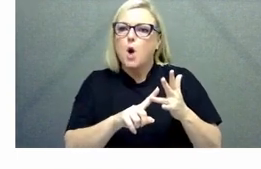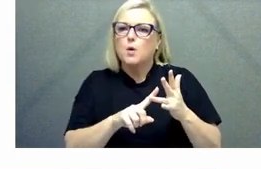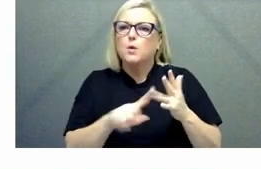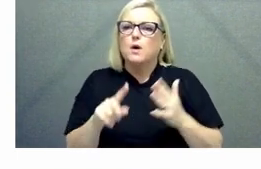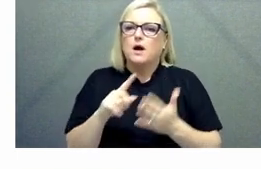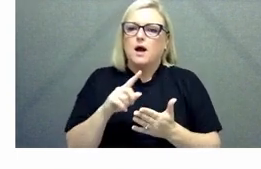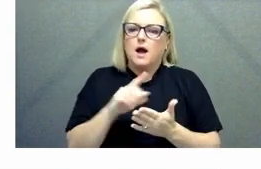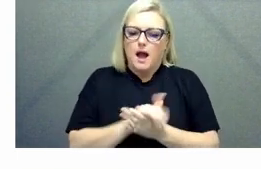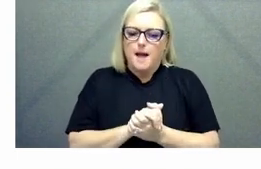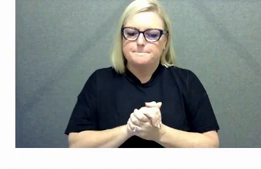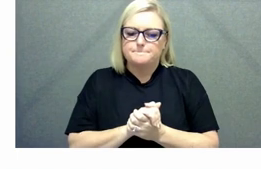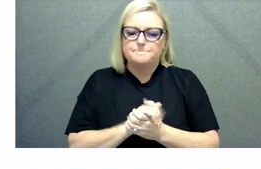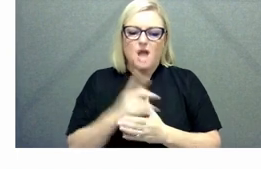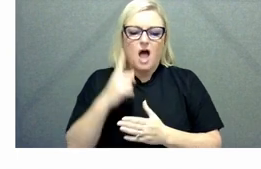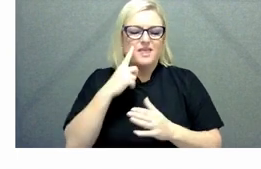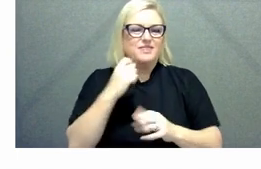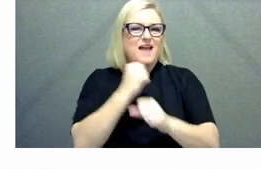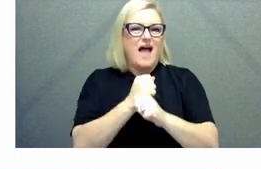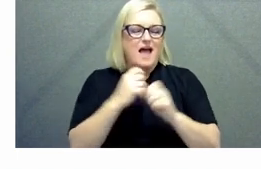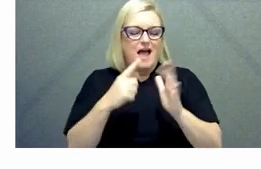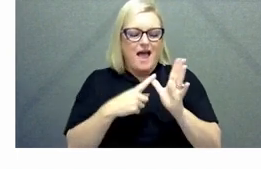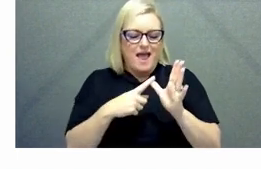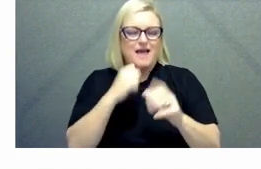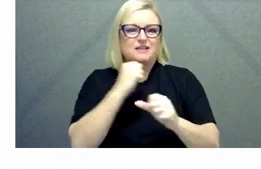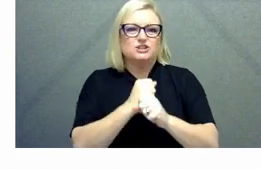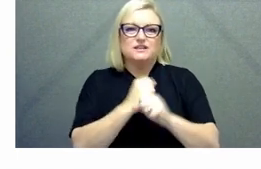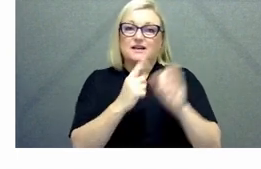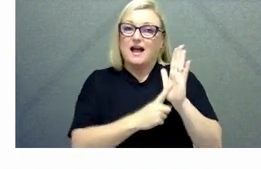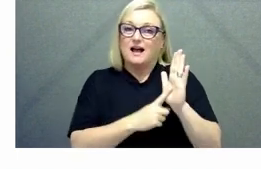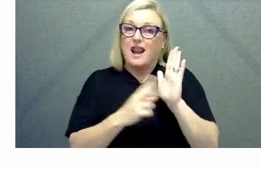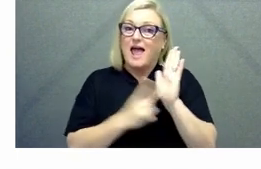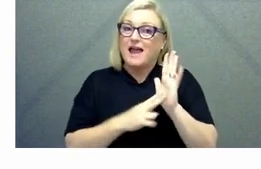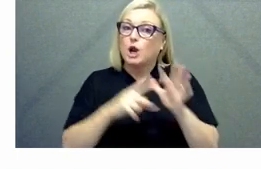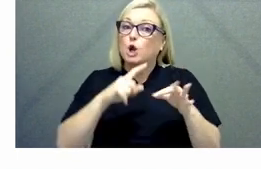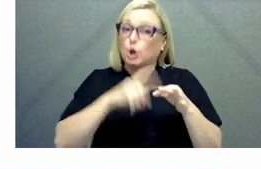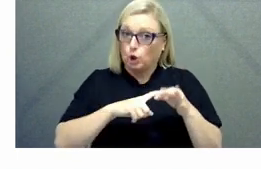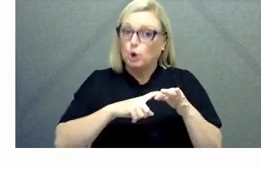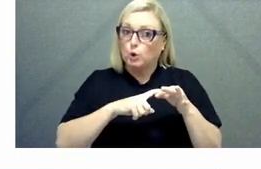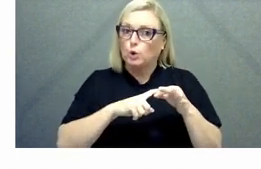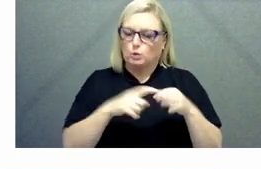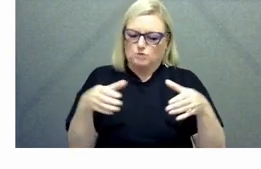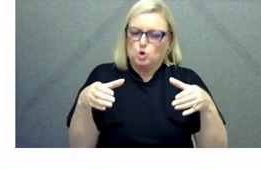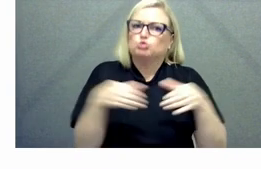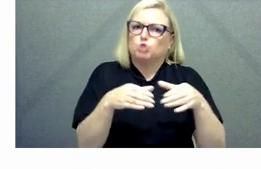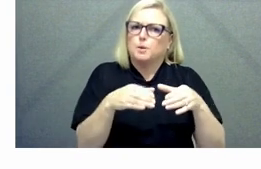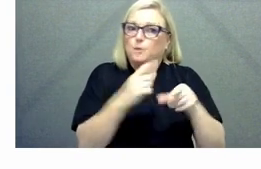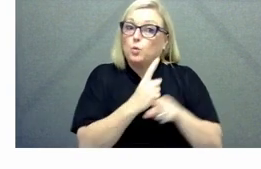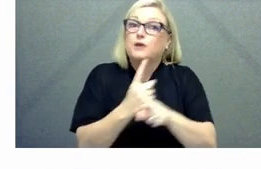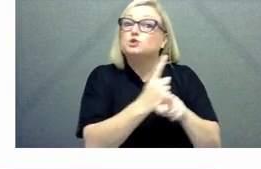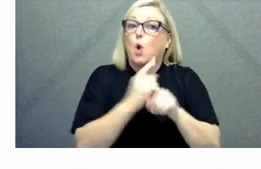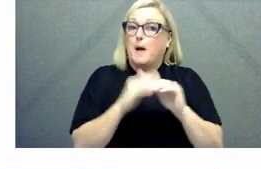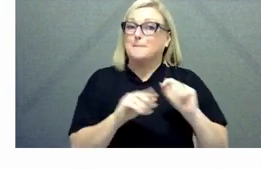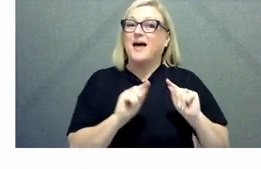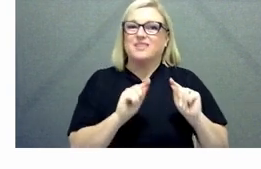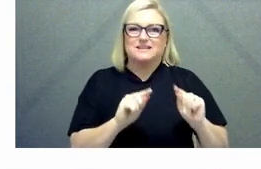about uh mobility and how we can make it happen more easily uh more frequently uh a lot of the time